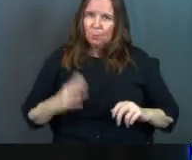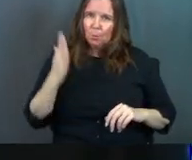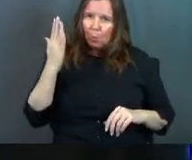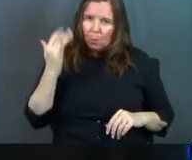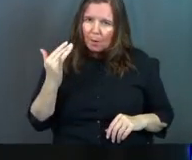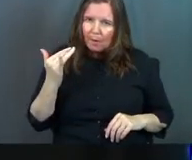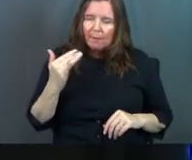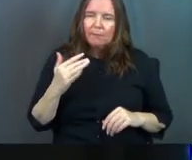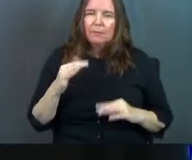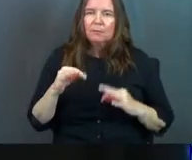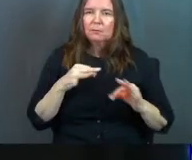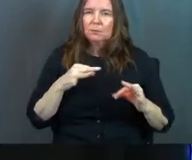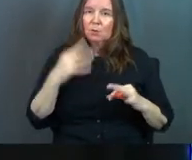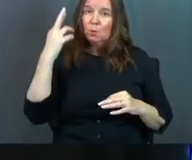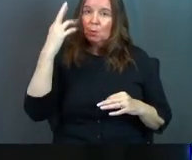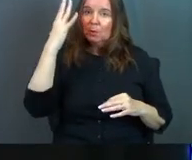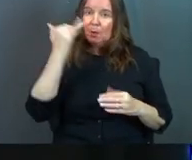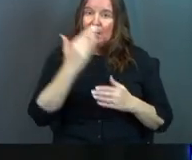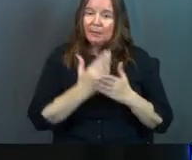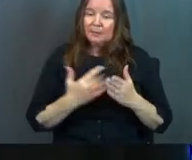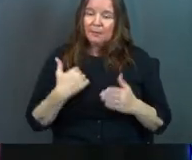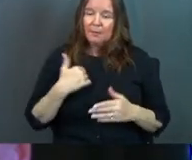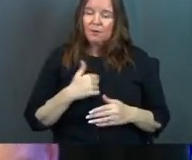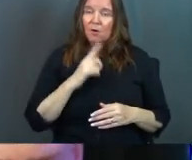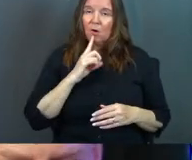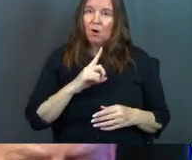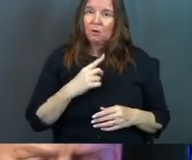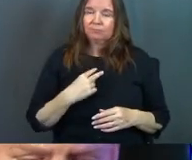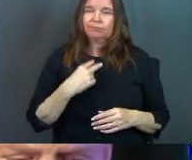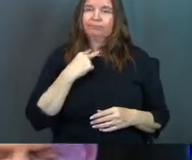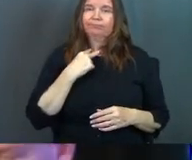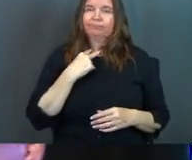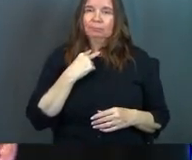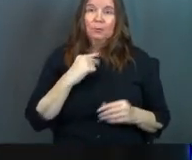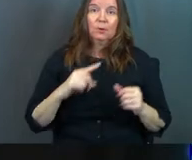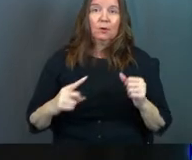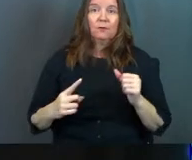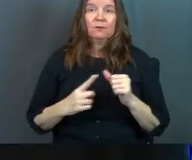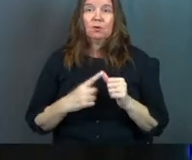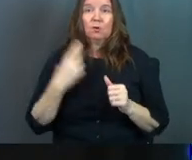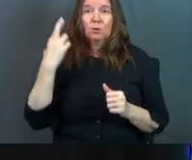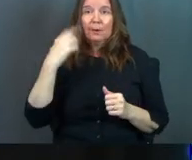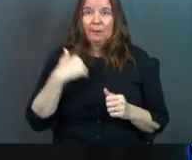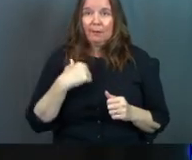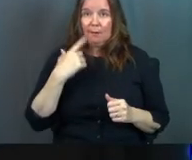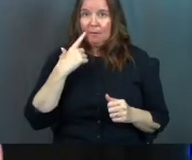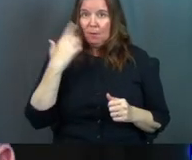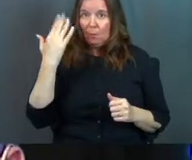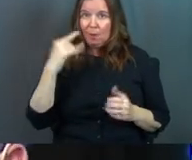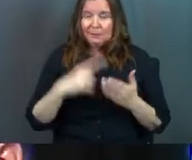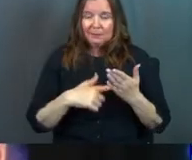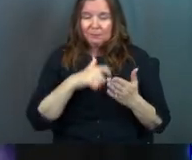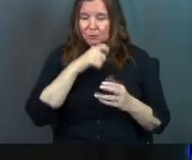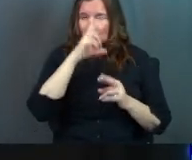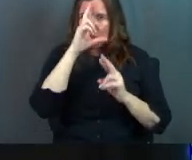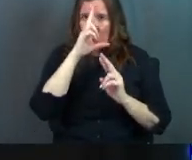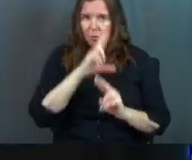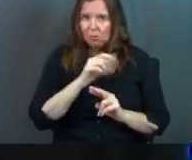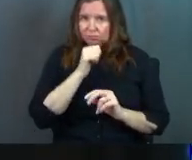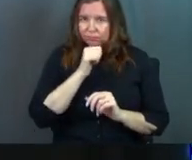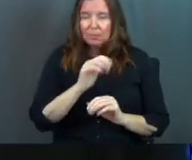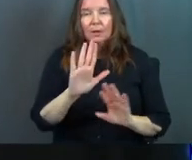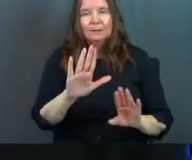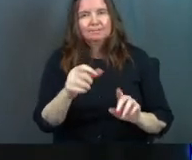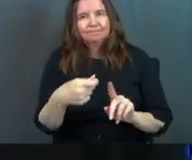Let me step, step into the reasons why some of us are stuck. The very first reason I think that we sometimes don't honor our parents.